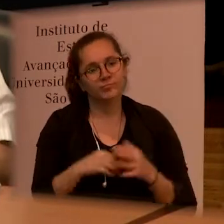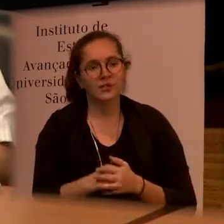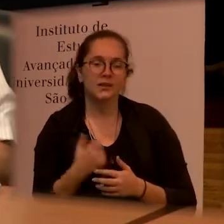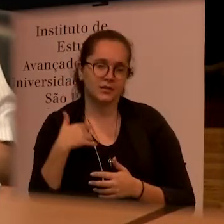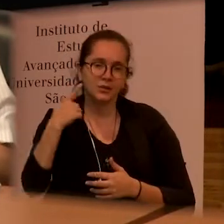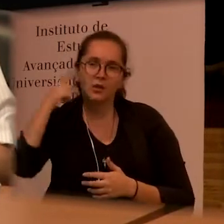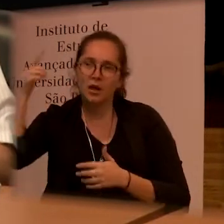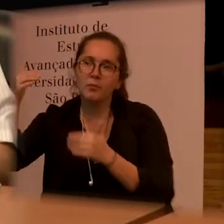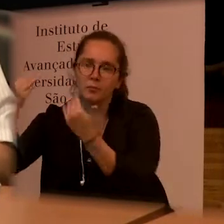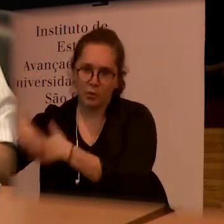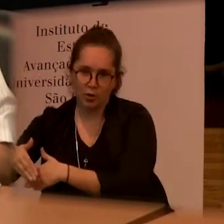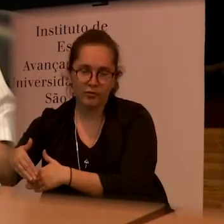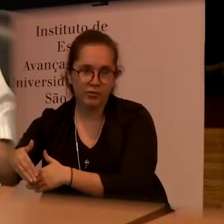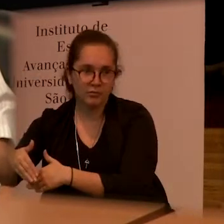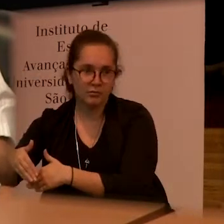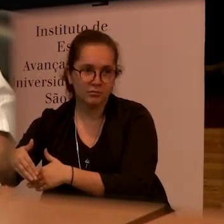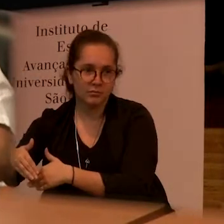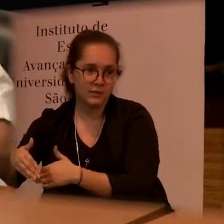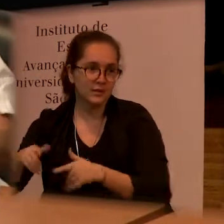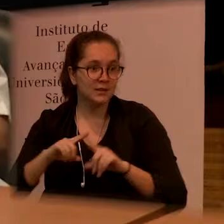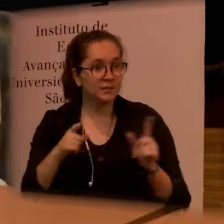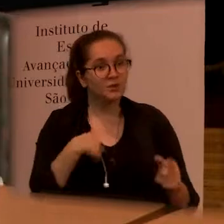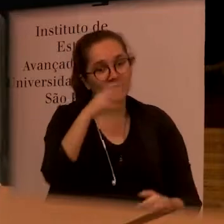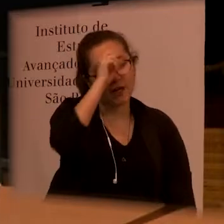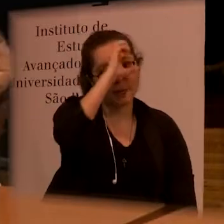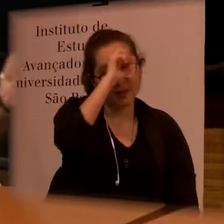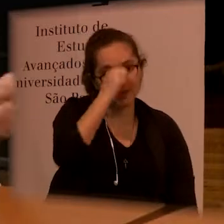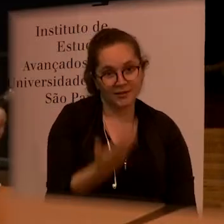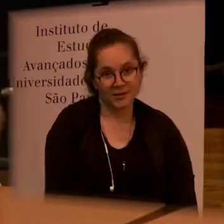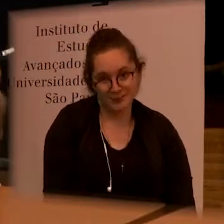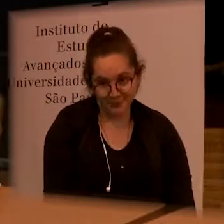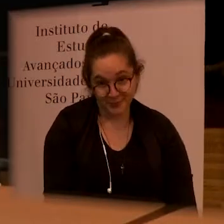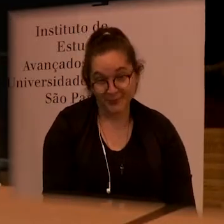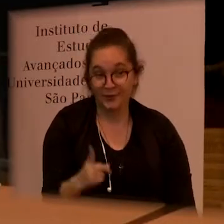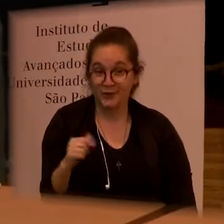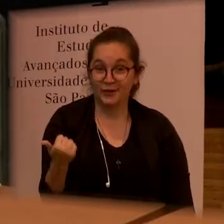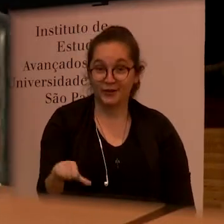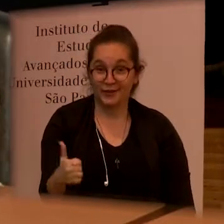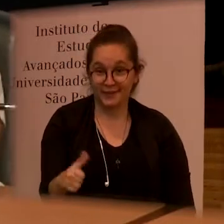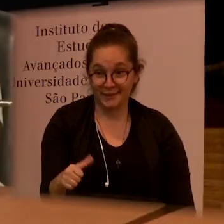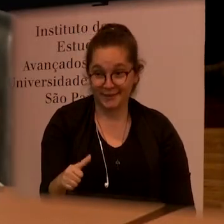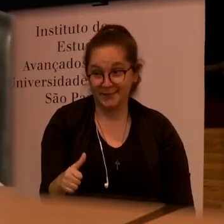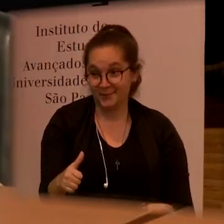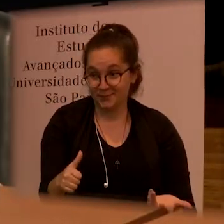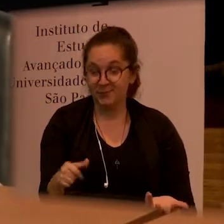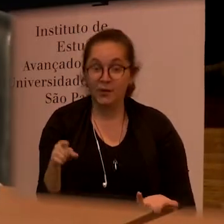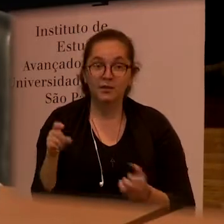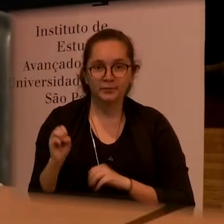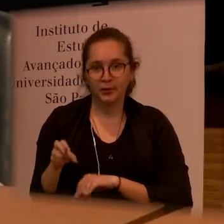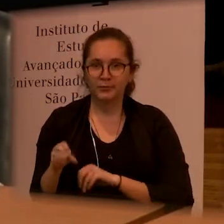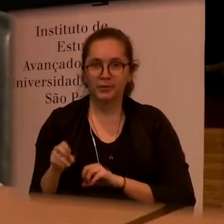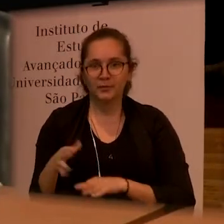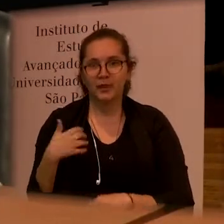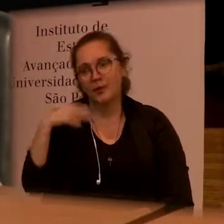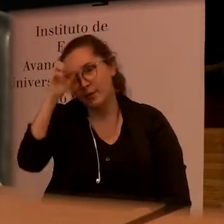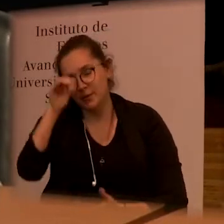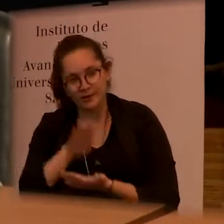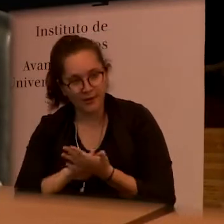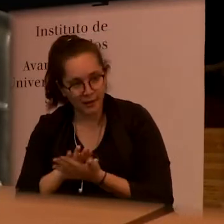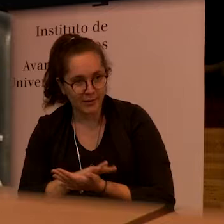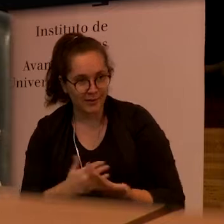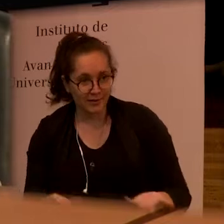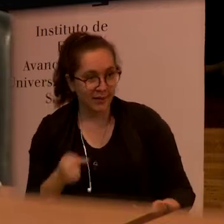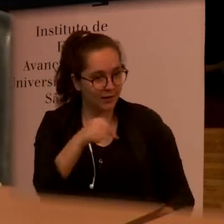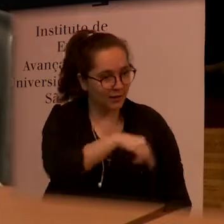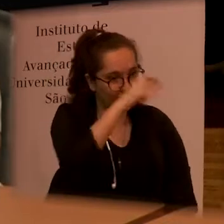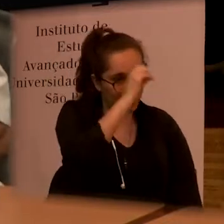well they're doing tests but they're not learning so you are evaluating you're evaluating to test